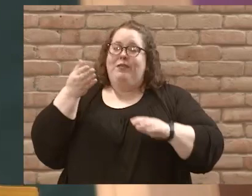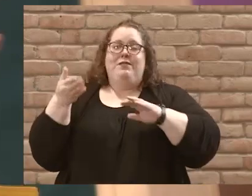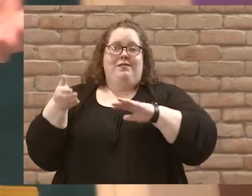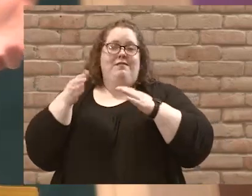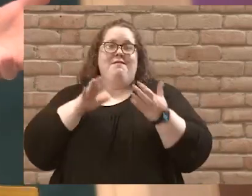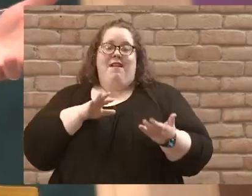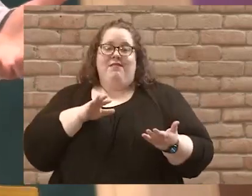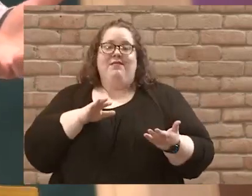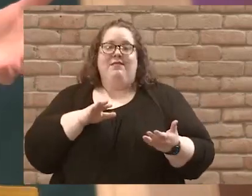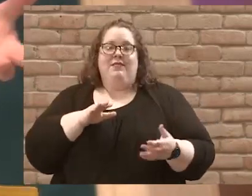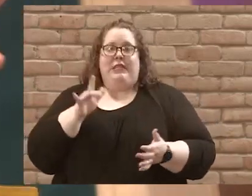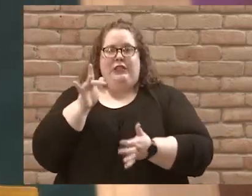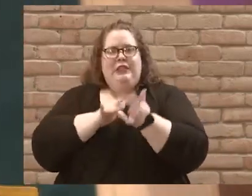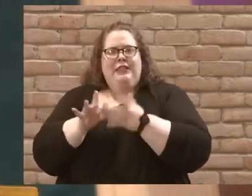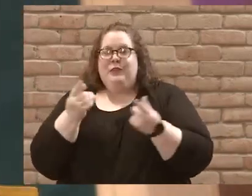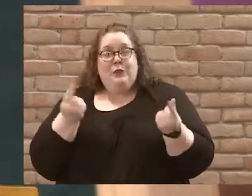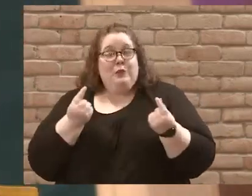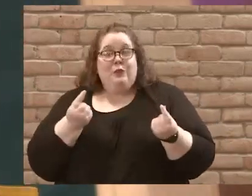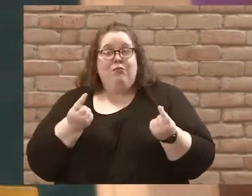And what's Jesus doing?